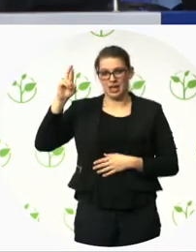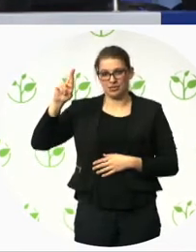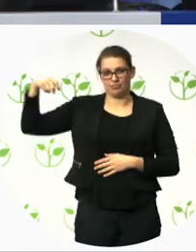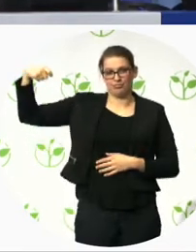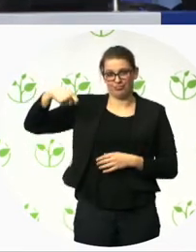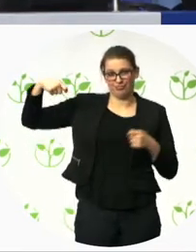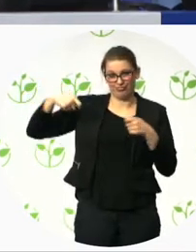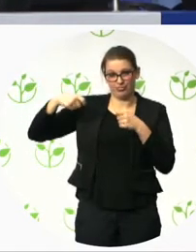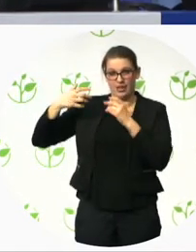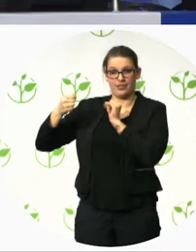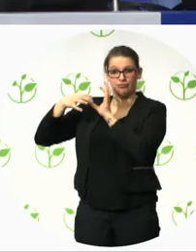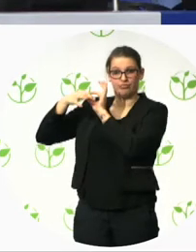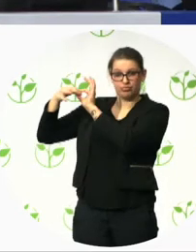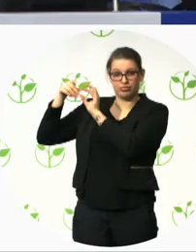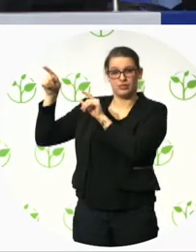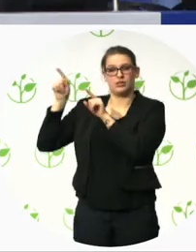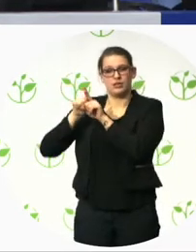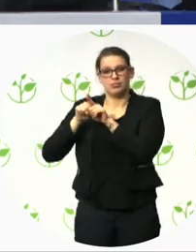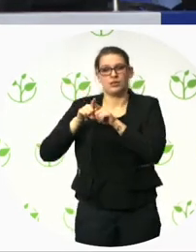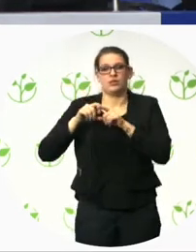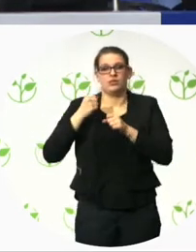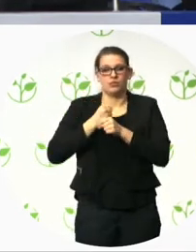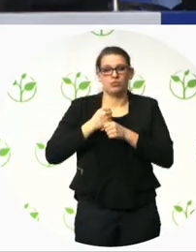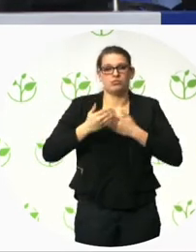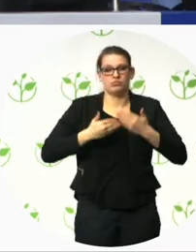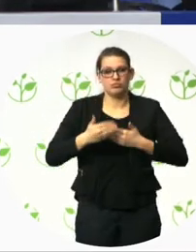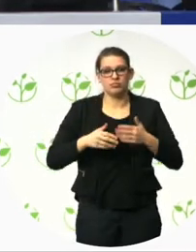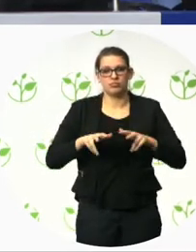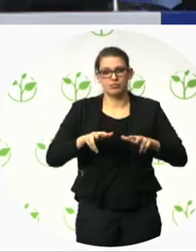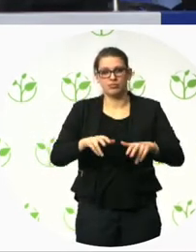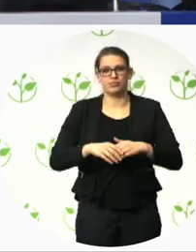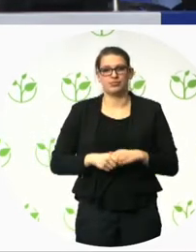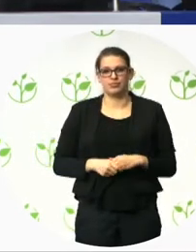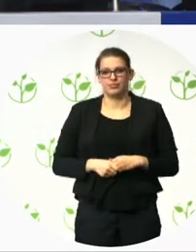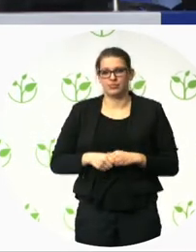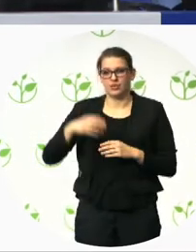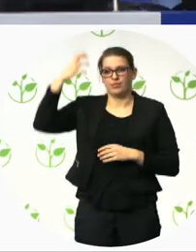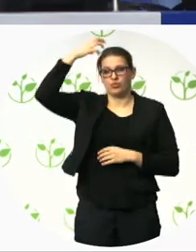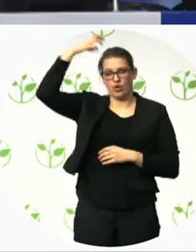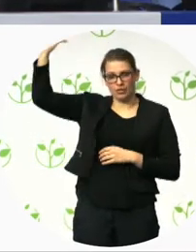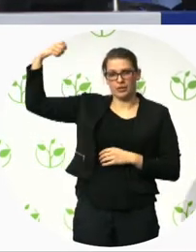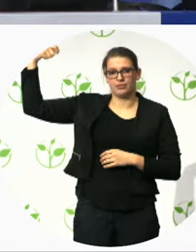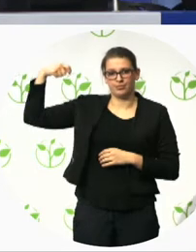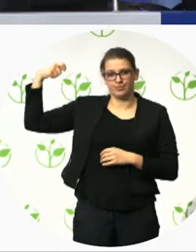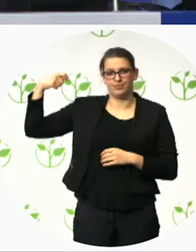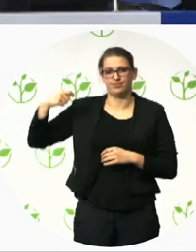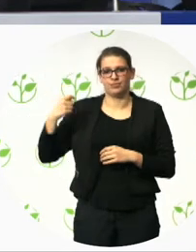Foundation, the program Action Mensch and the Foundation Alsterdorf itself.